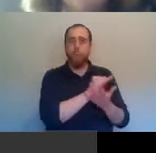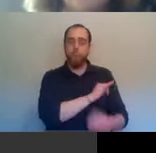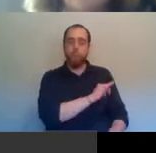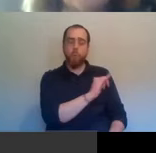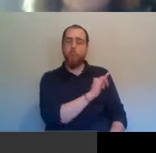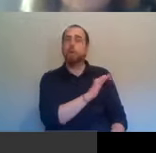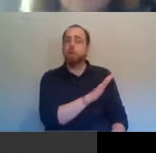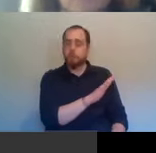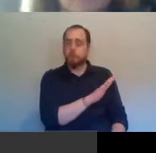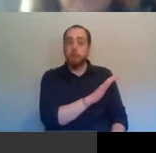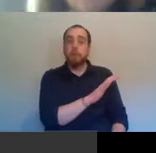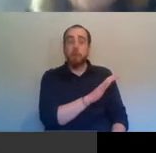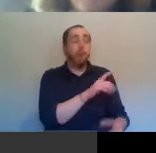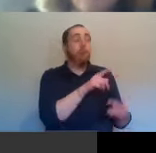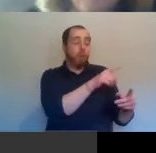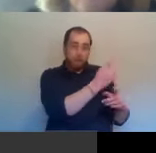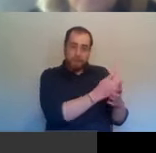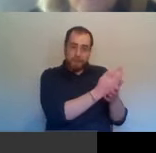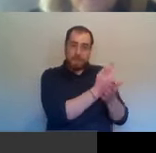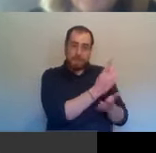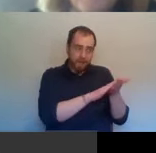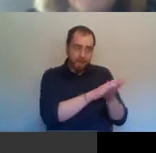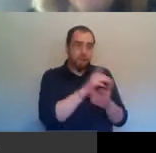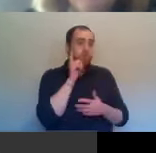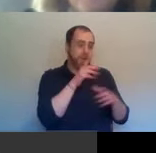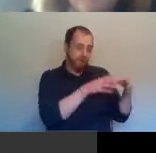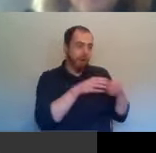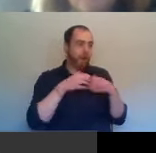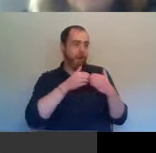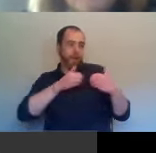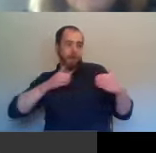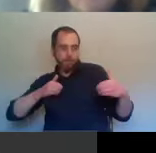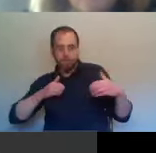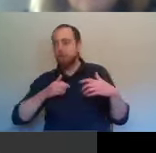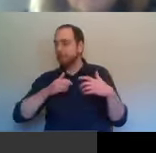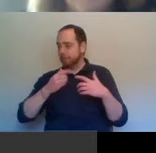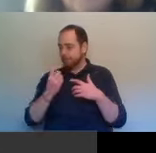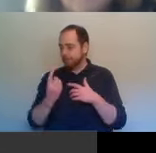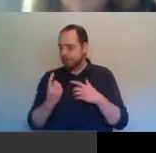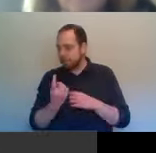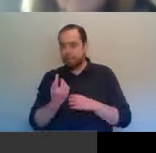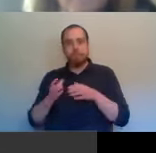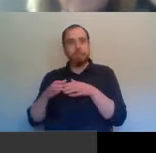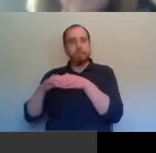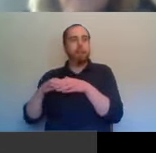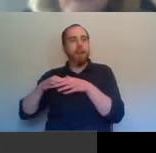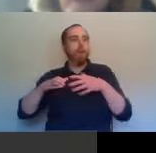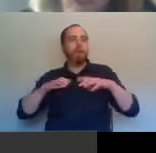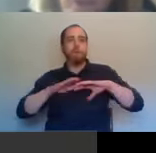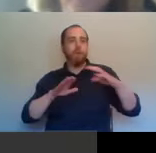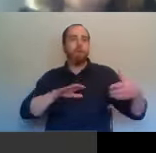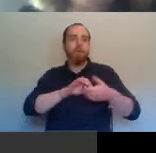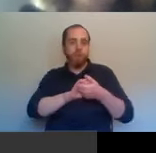put themselves outside the political tent. Now, when de Valera sets up Fianna Fáil, and it's not often recognised, and he's often seen as this